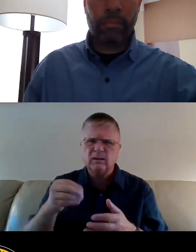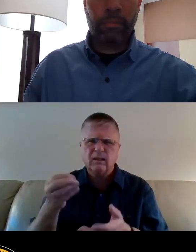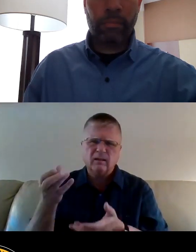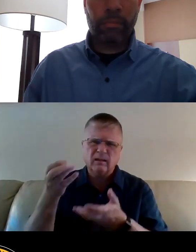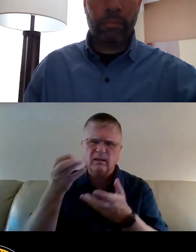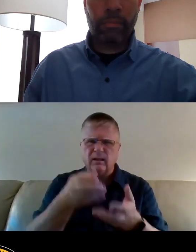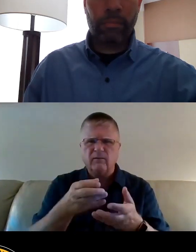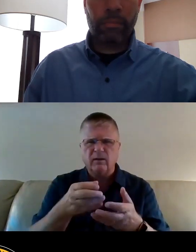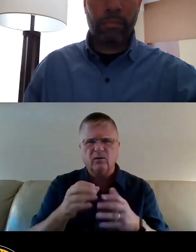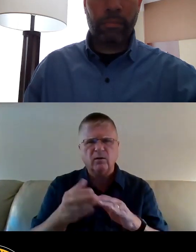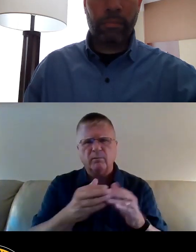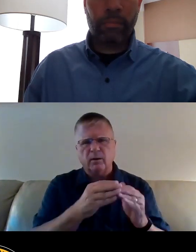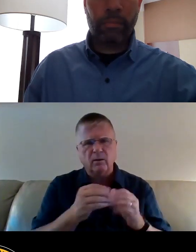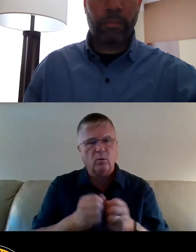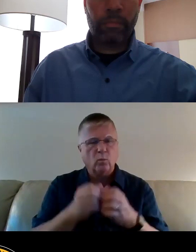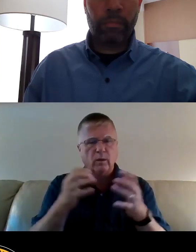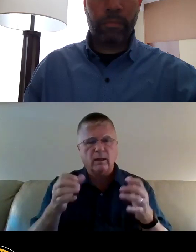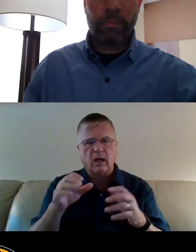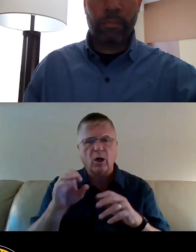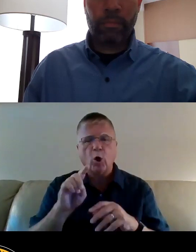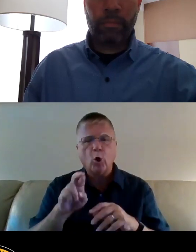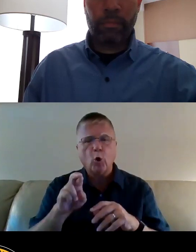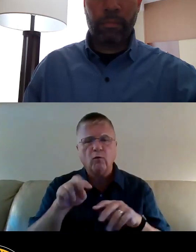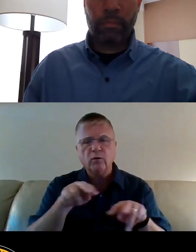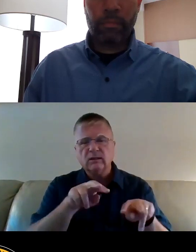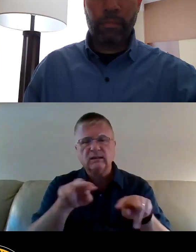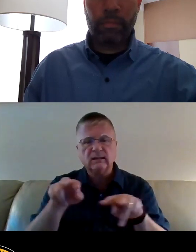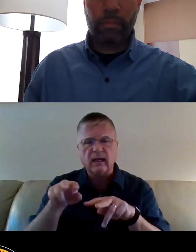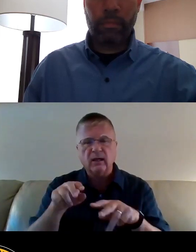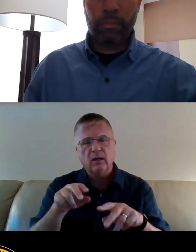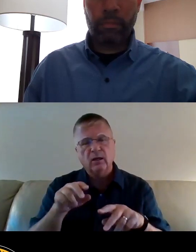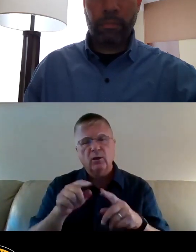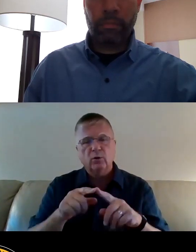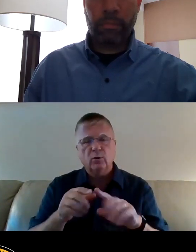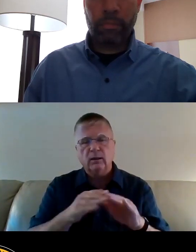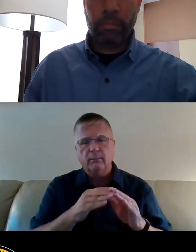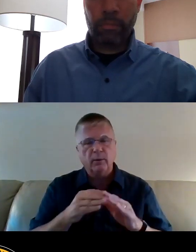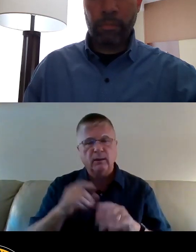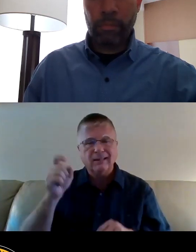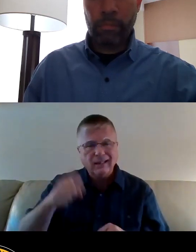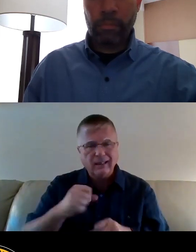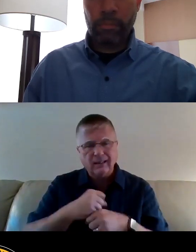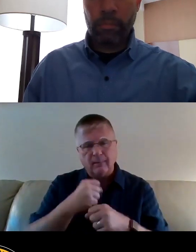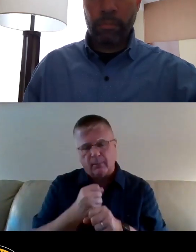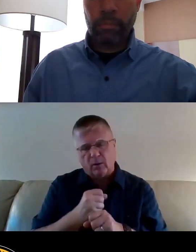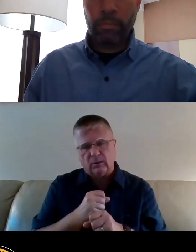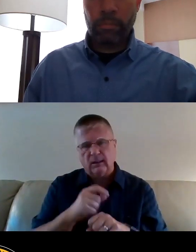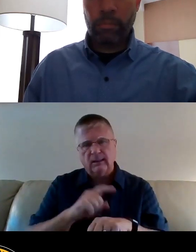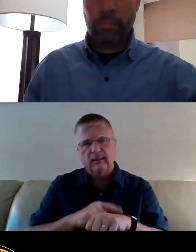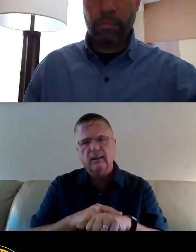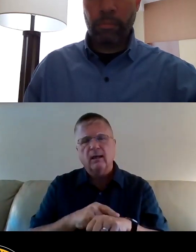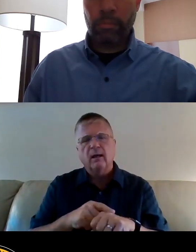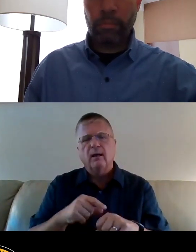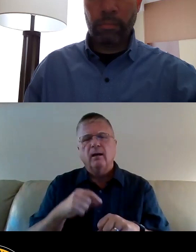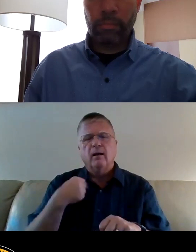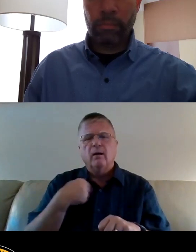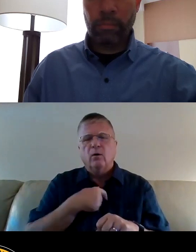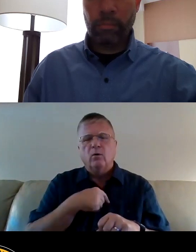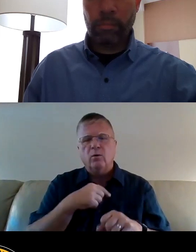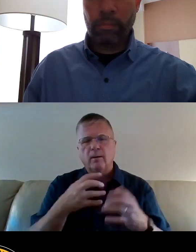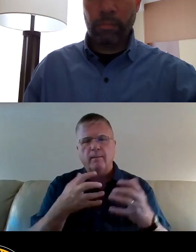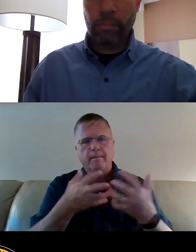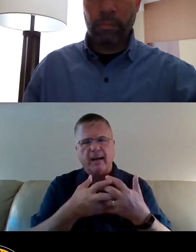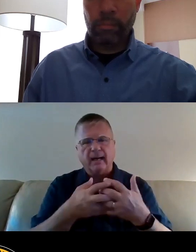oversight or accountability to the communities that need it the most. It's time that we put our money where our values are.